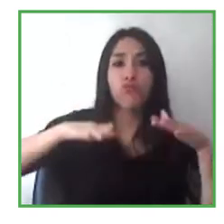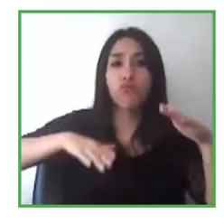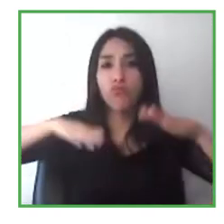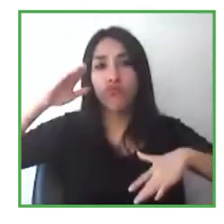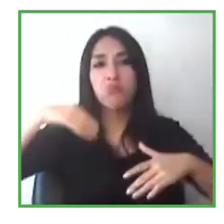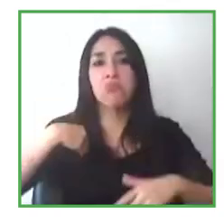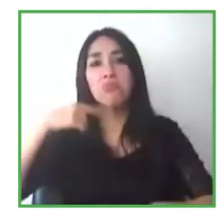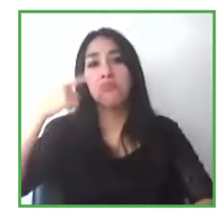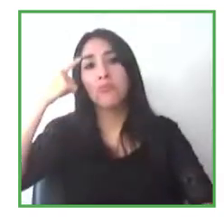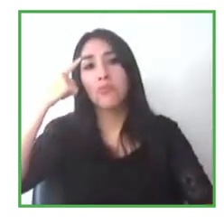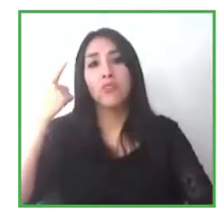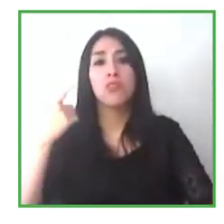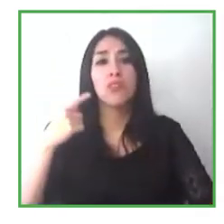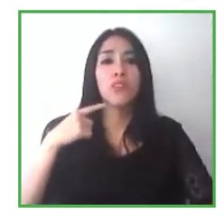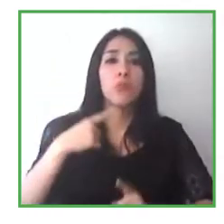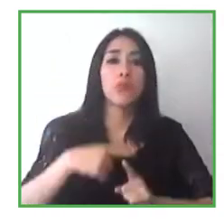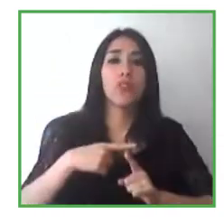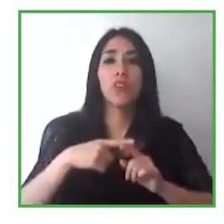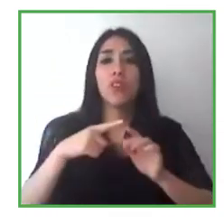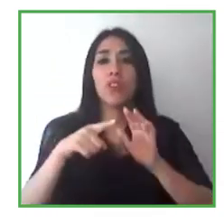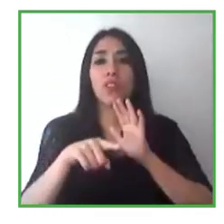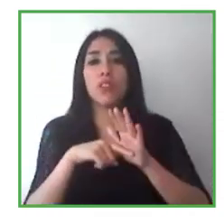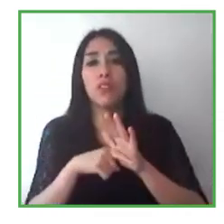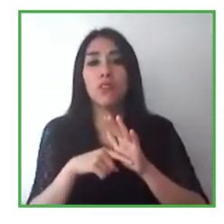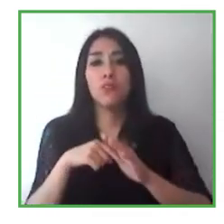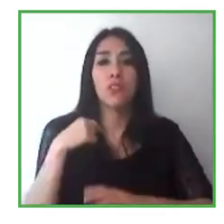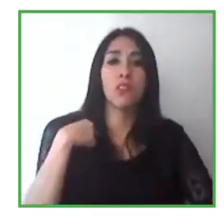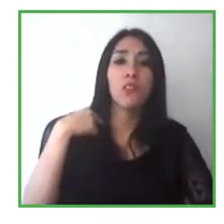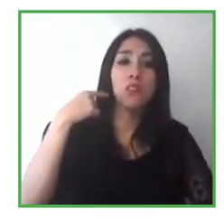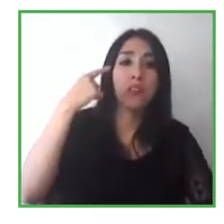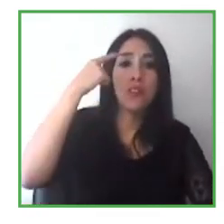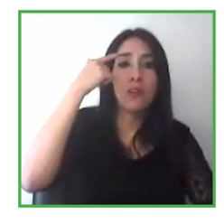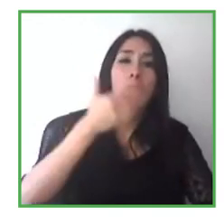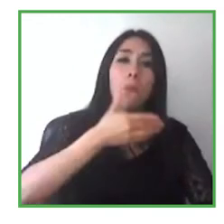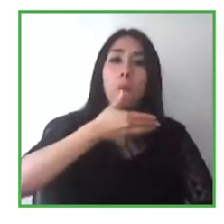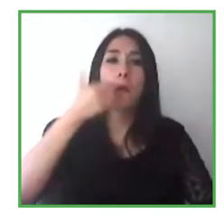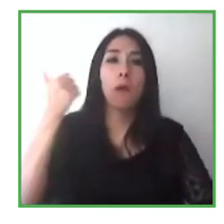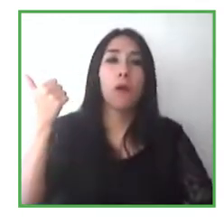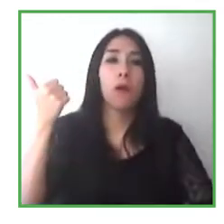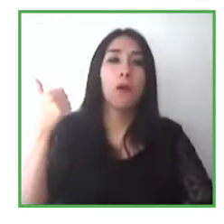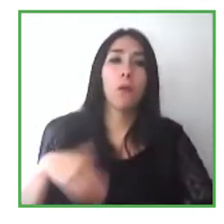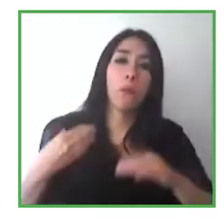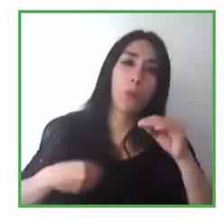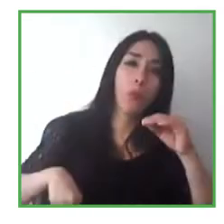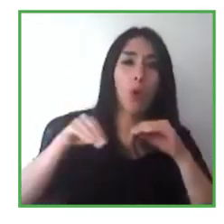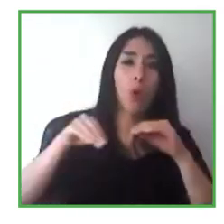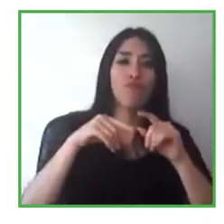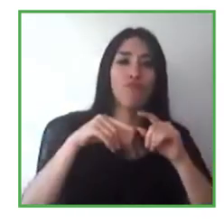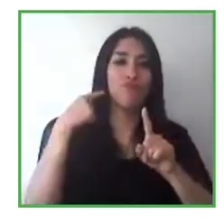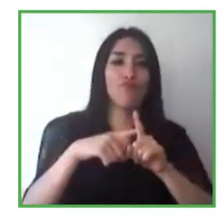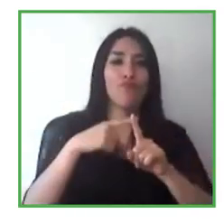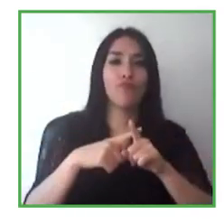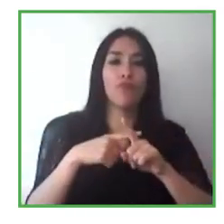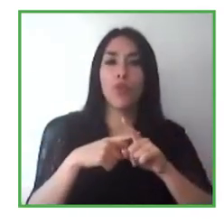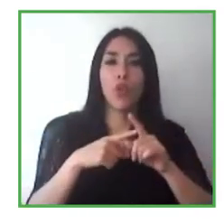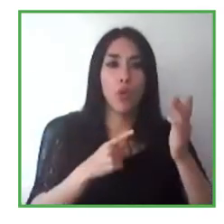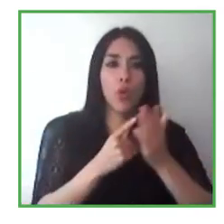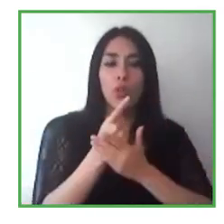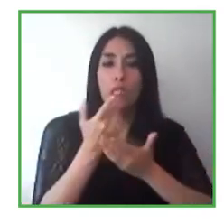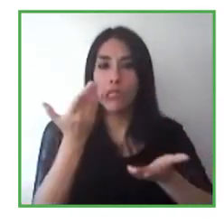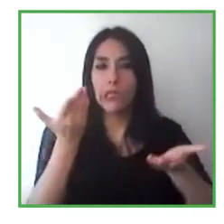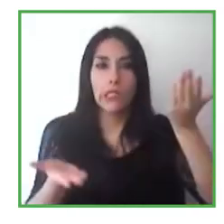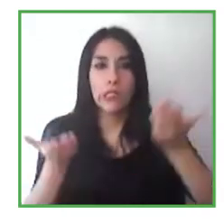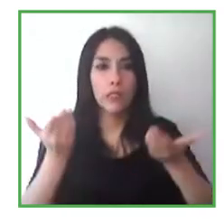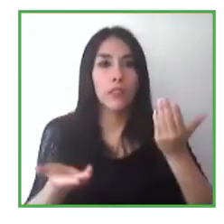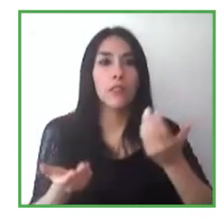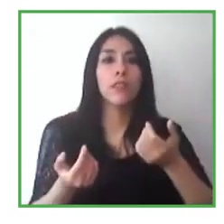positive. There are many opportunities that we have now because of COVID. Yes, there's some negatives. Yes, it makes it more difficult. Yes, there are more people